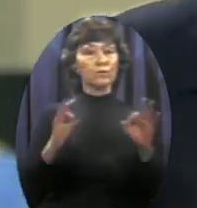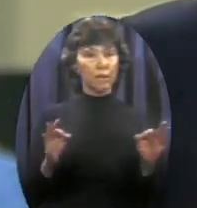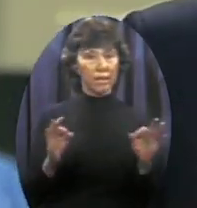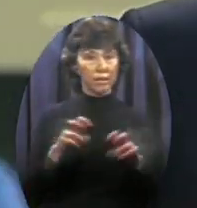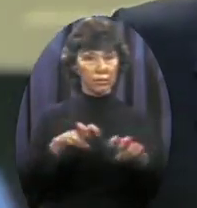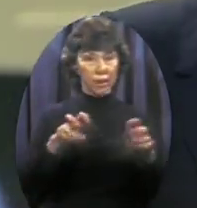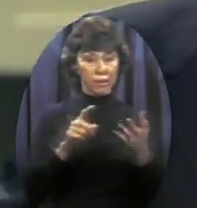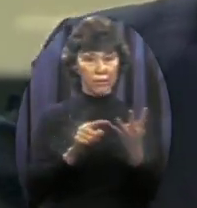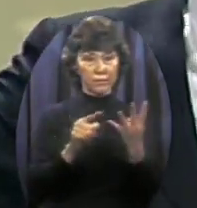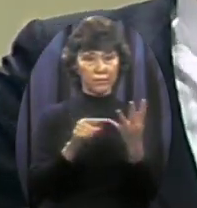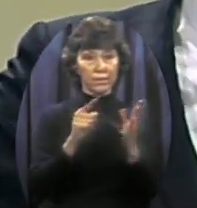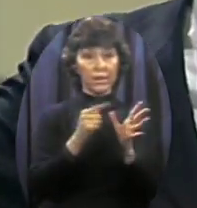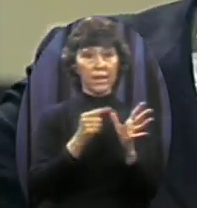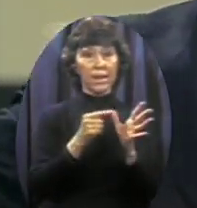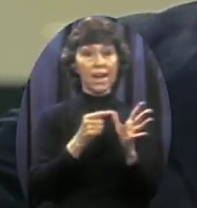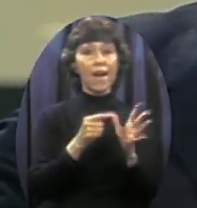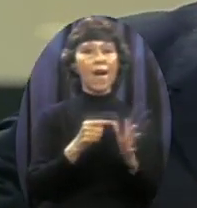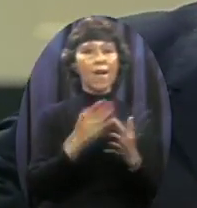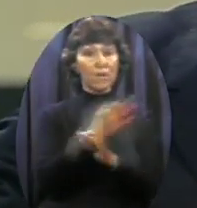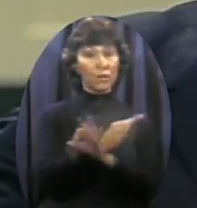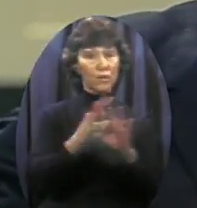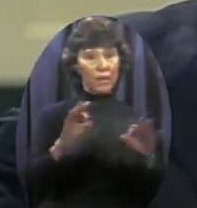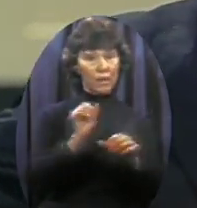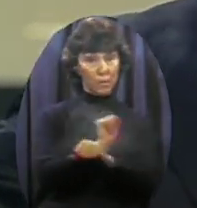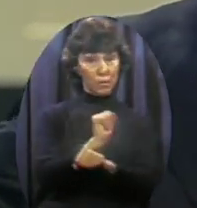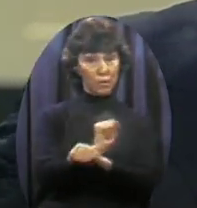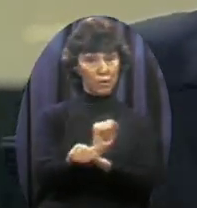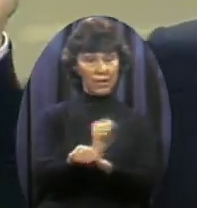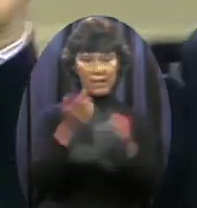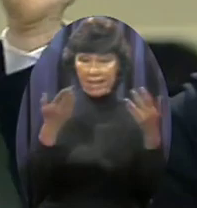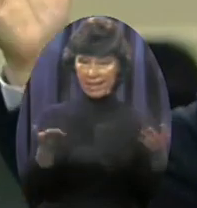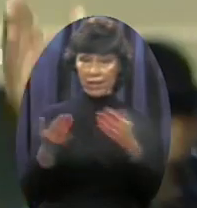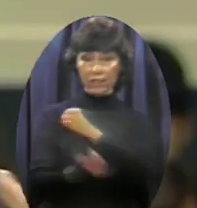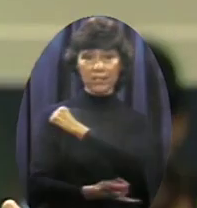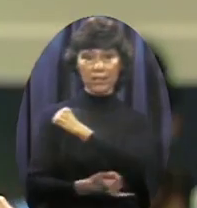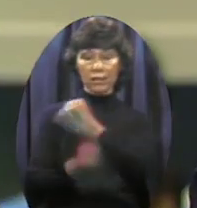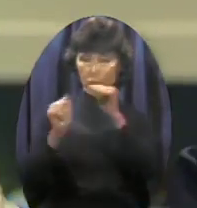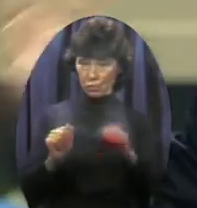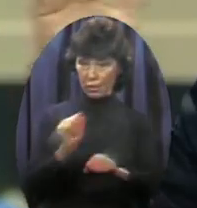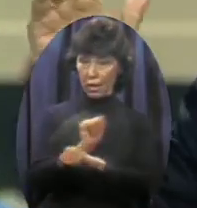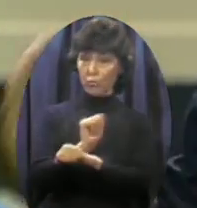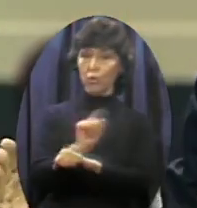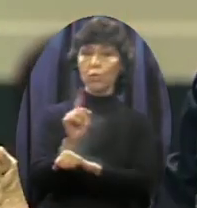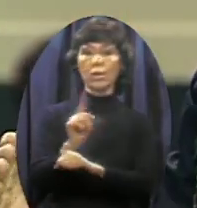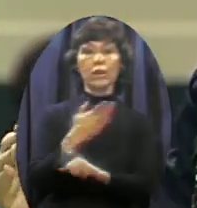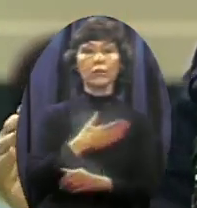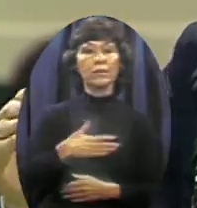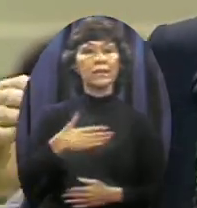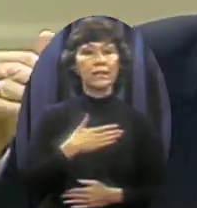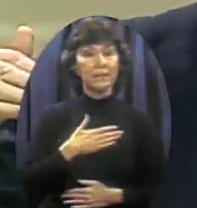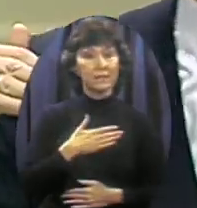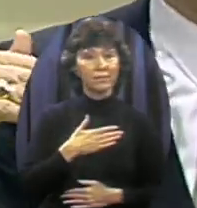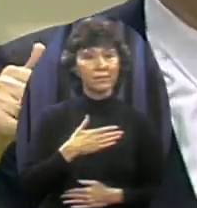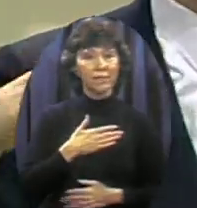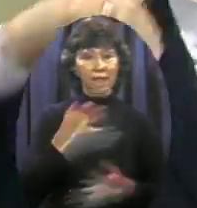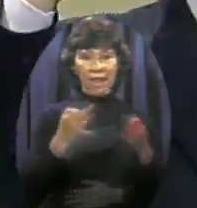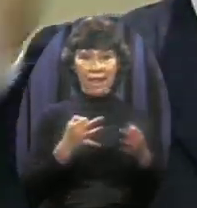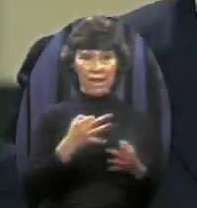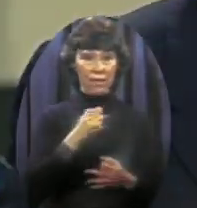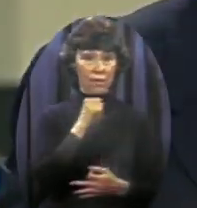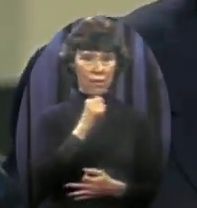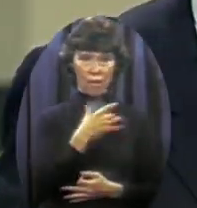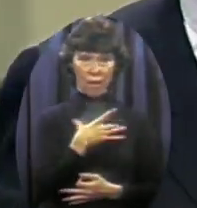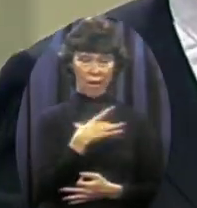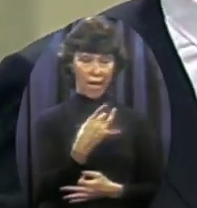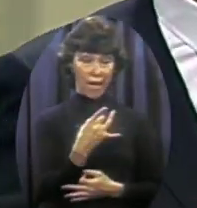Did you know in this country you can work where you please? And if you decide you don't like your job You can quit and seek employment in